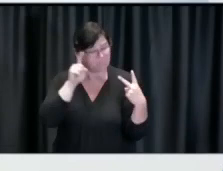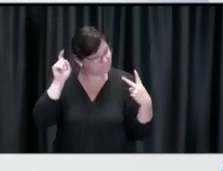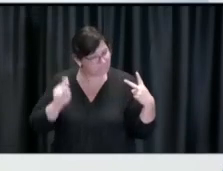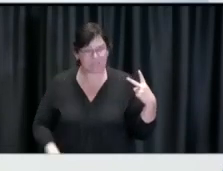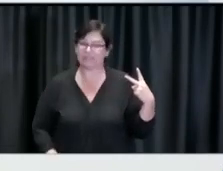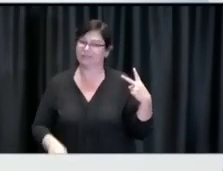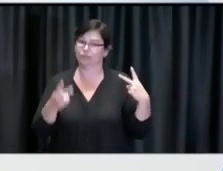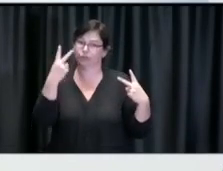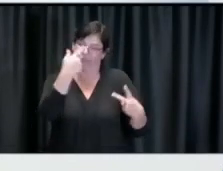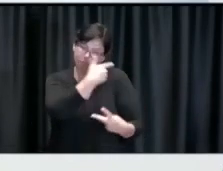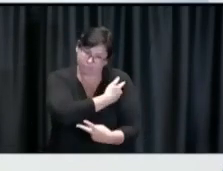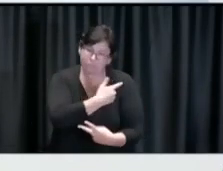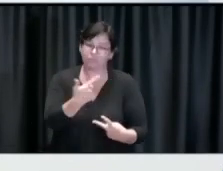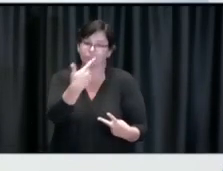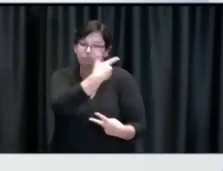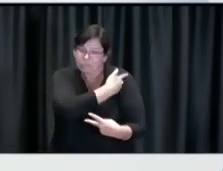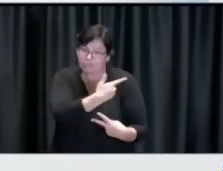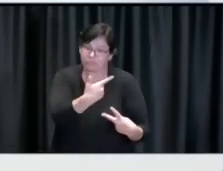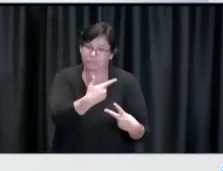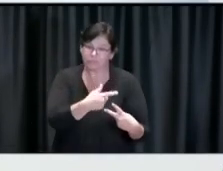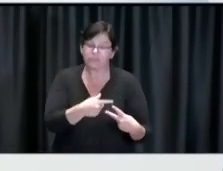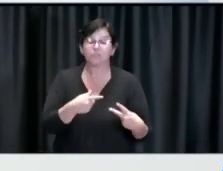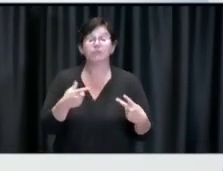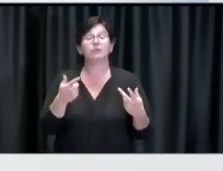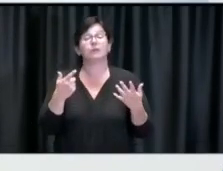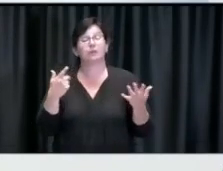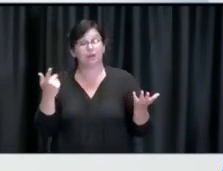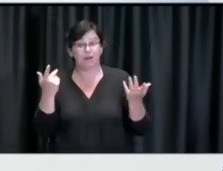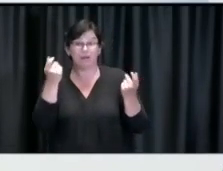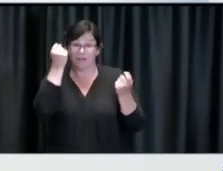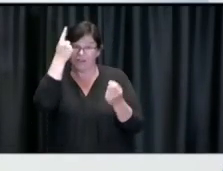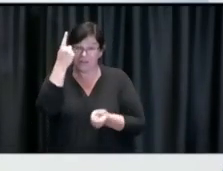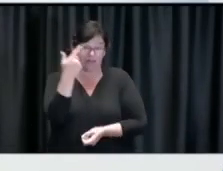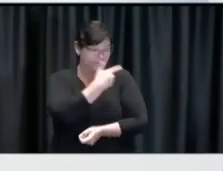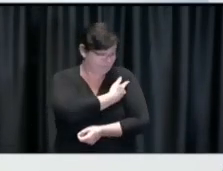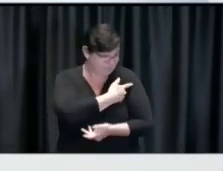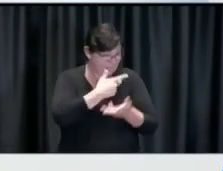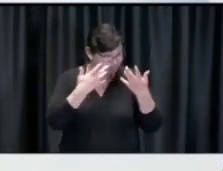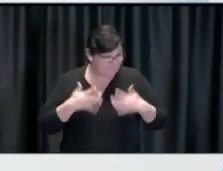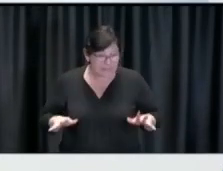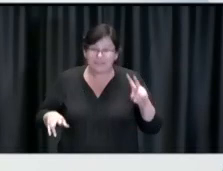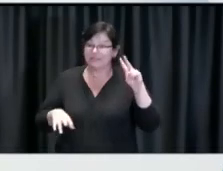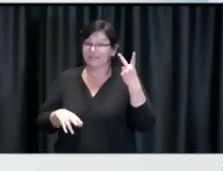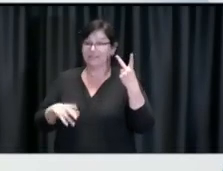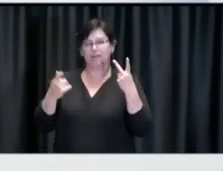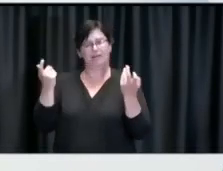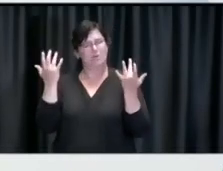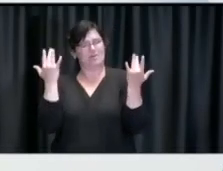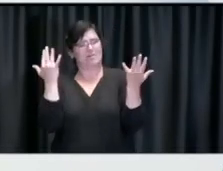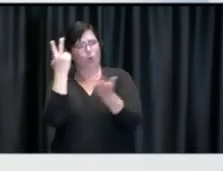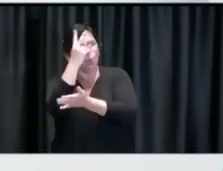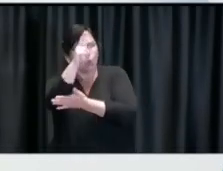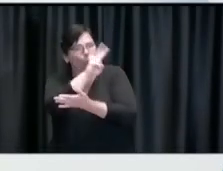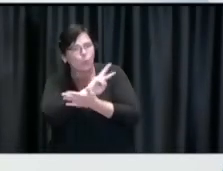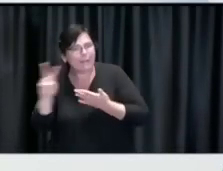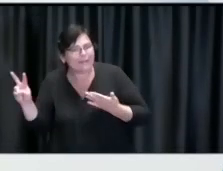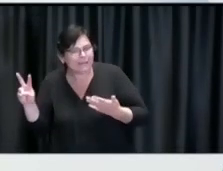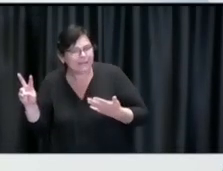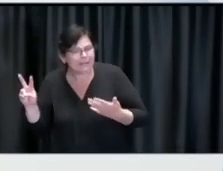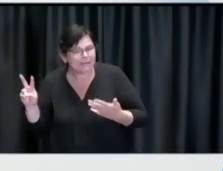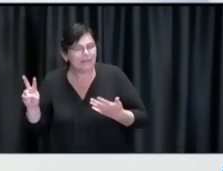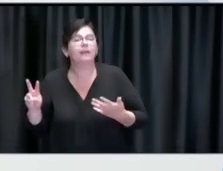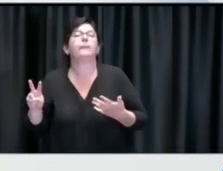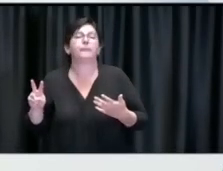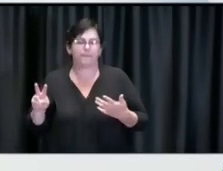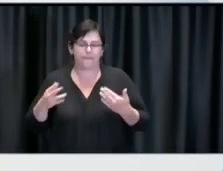Doing that means closing the vaccination gap and individually remembering that with the Delta